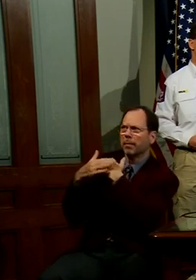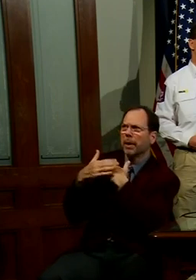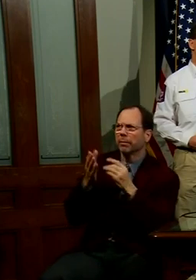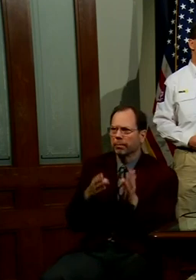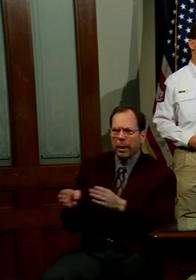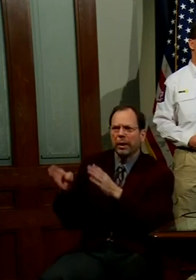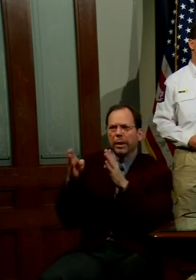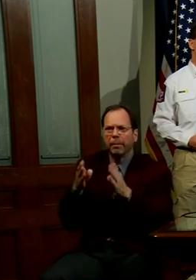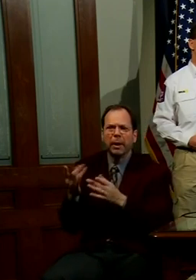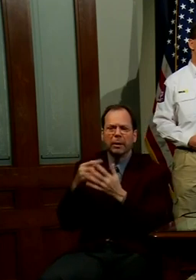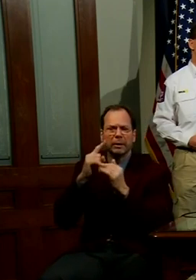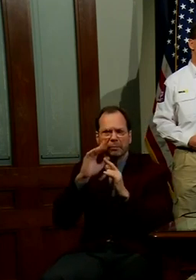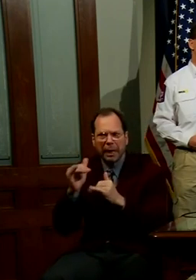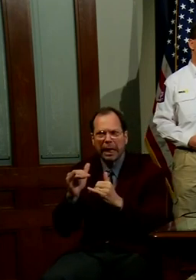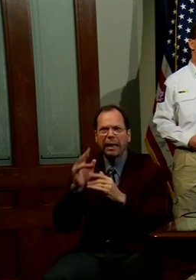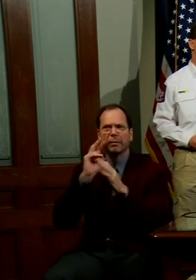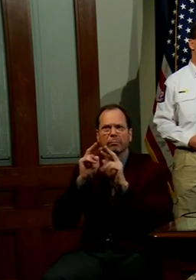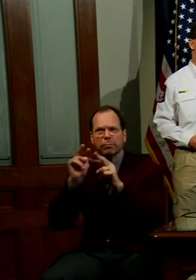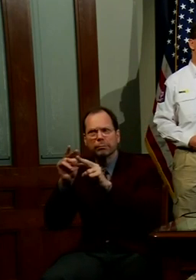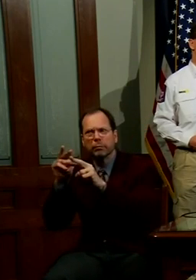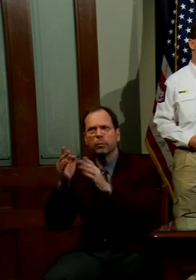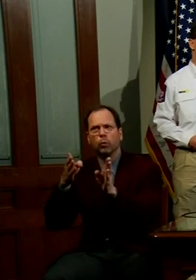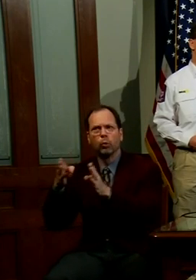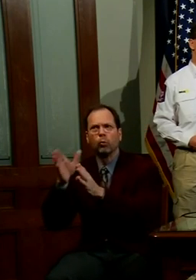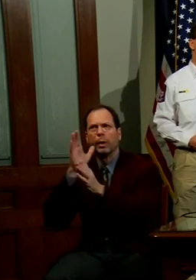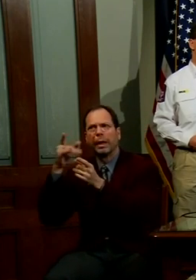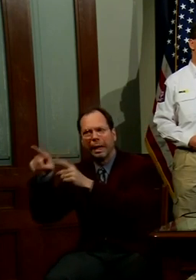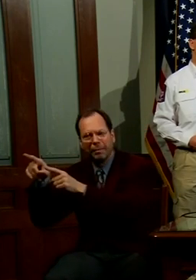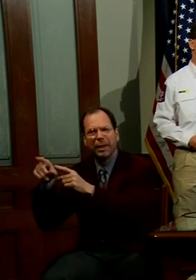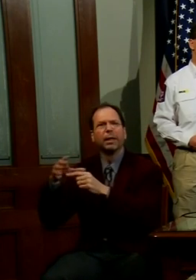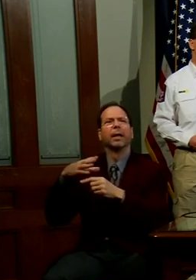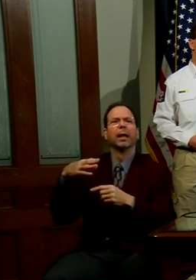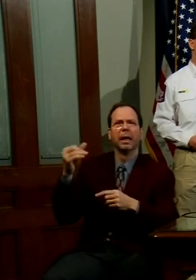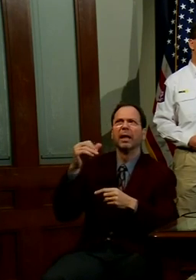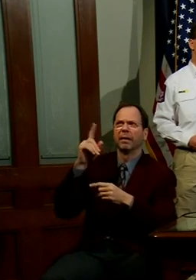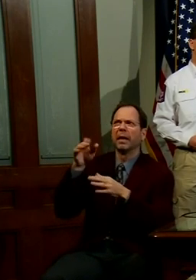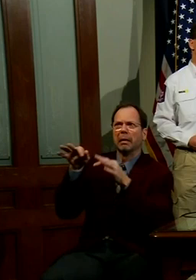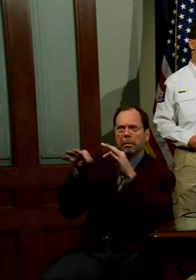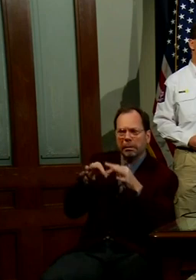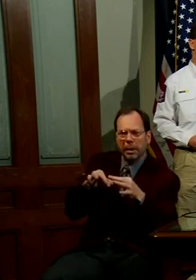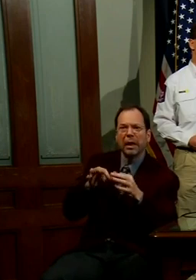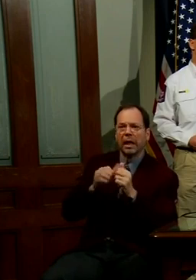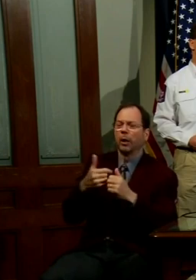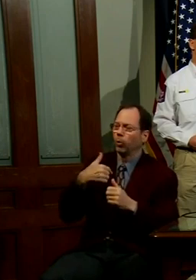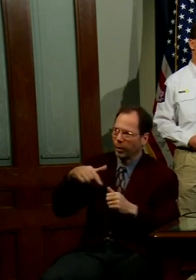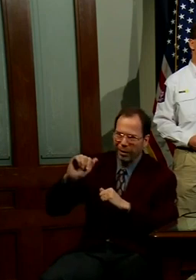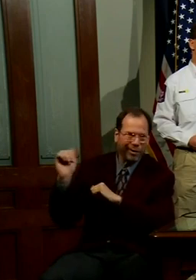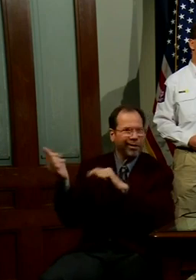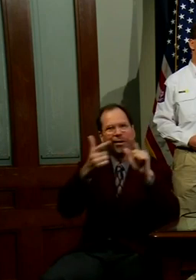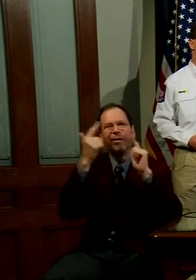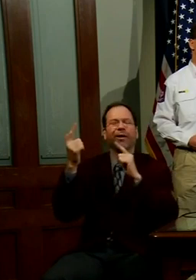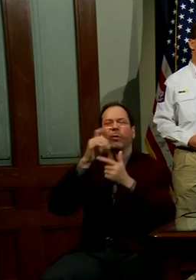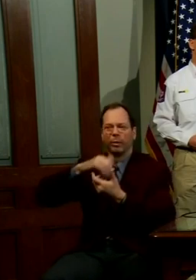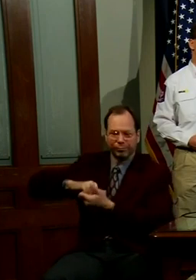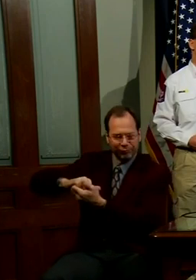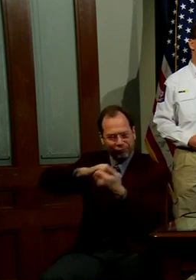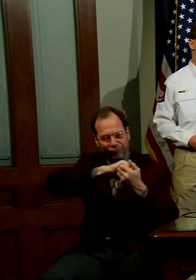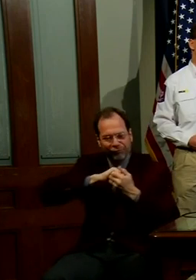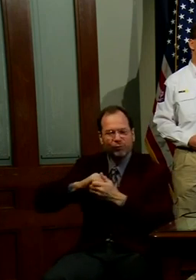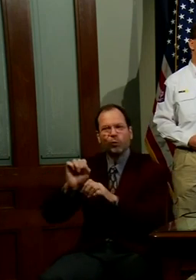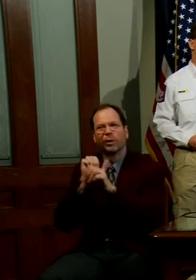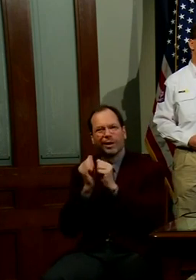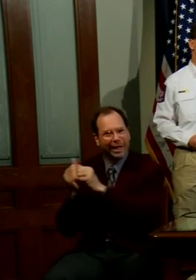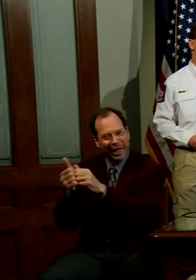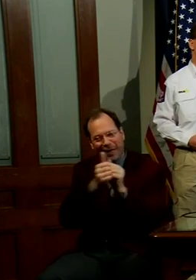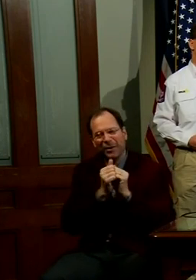what to expect, what to anticipate, and talking about the way in which we will all be working in collaboration to ensure that we